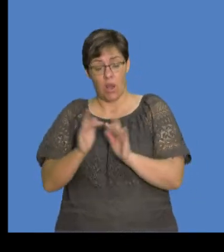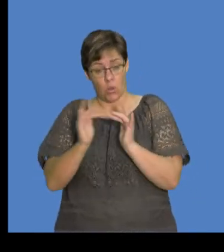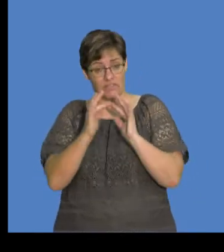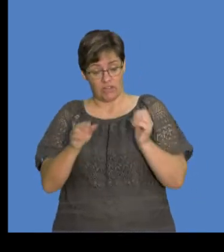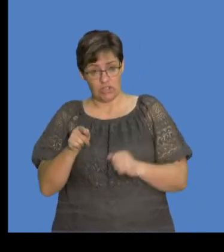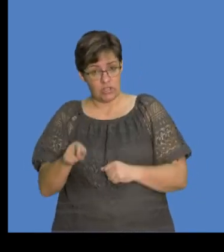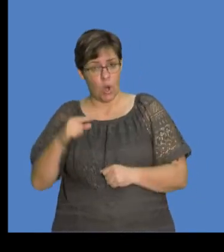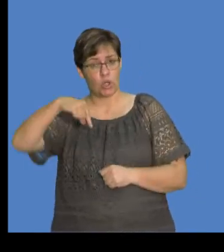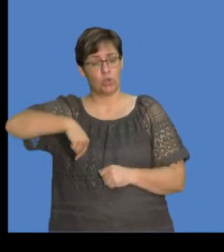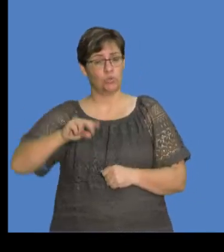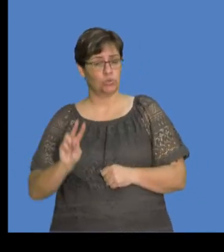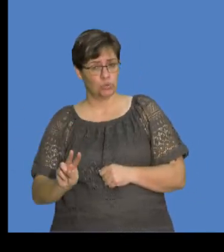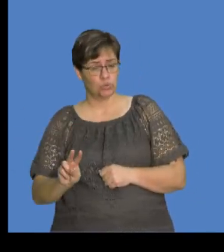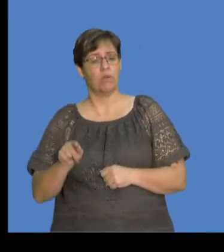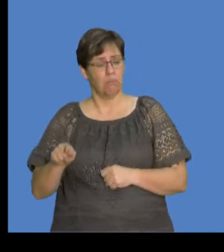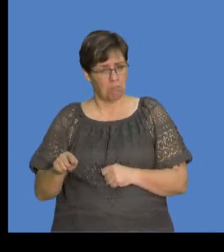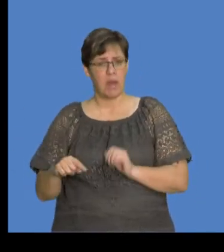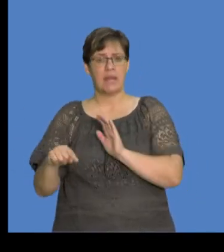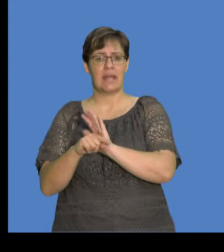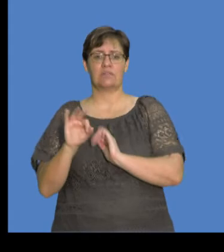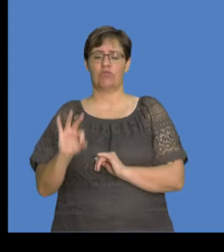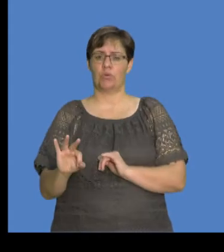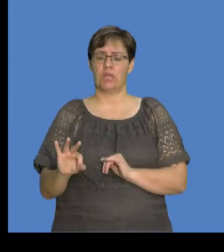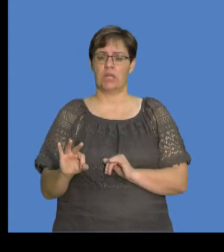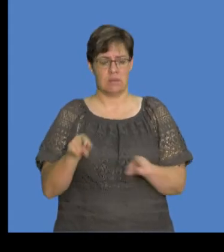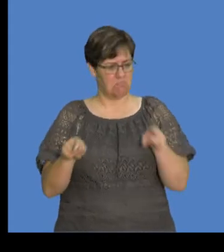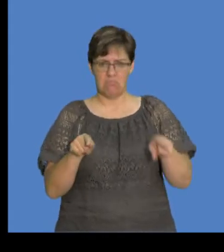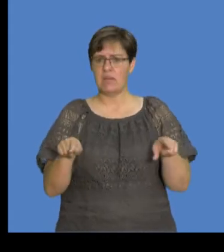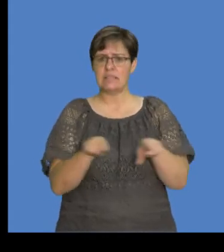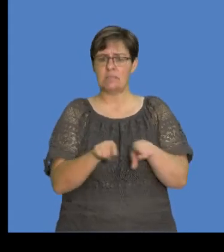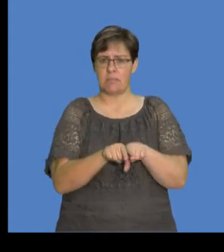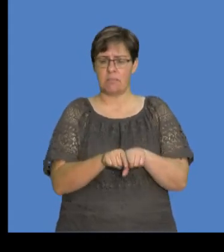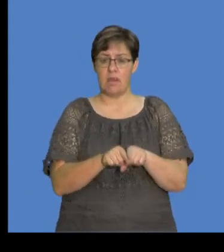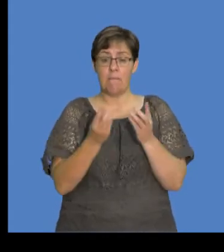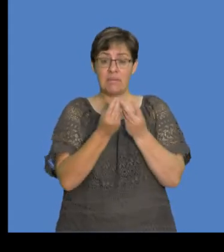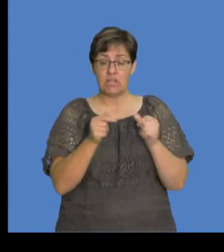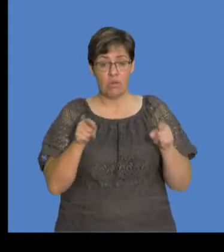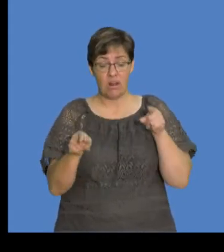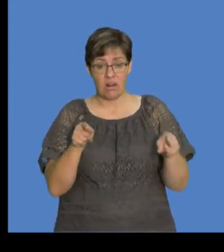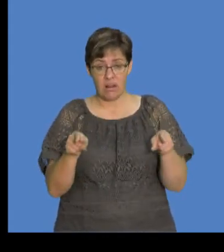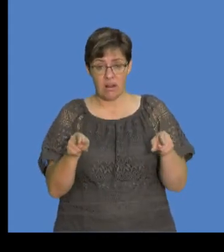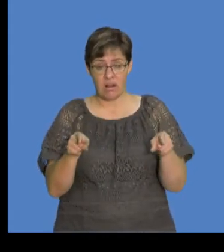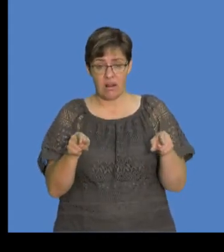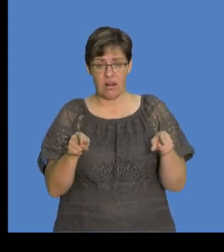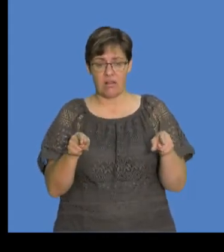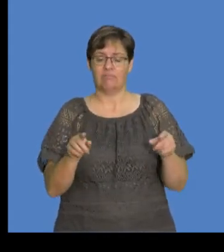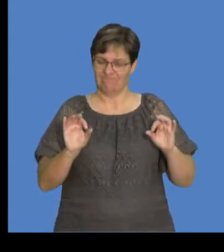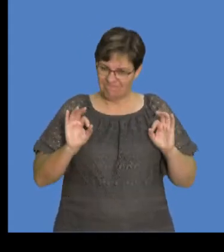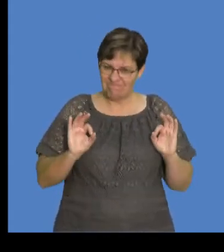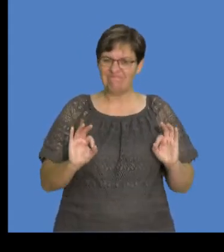after contact on Q2 is also negative 3. So now these two materials have got